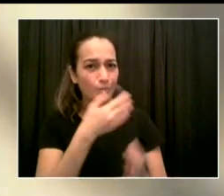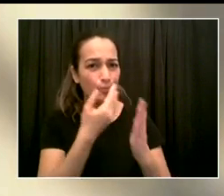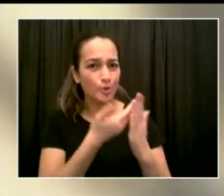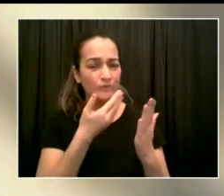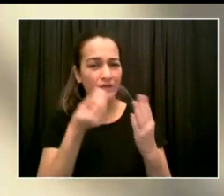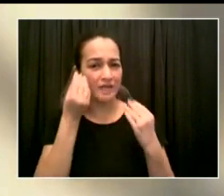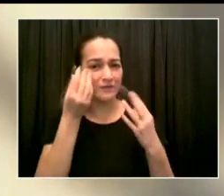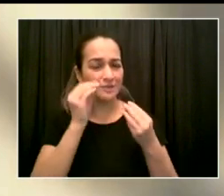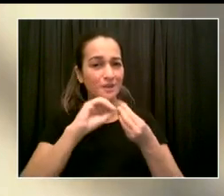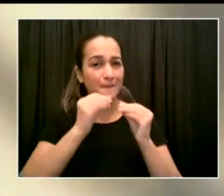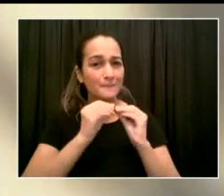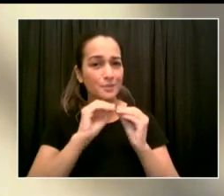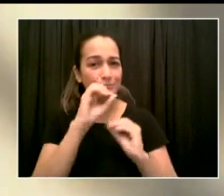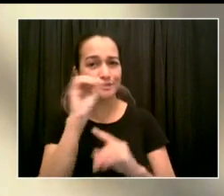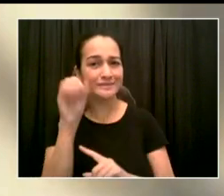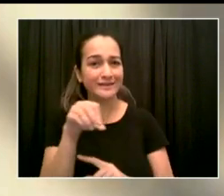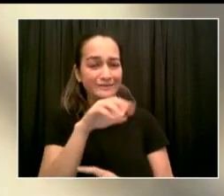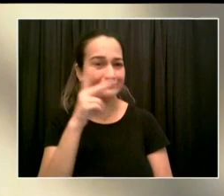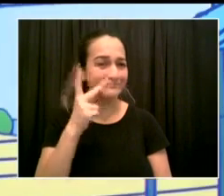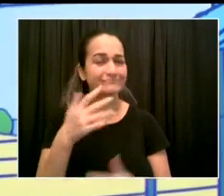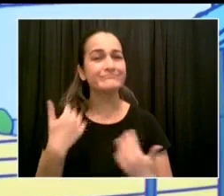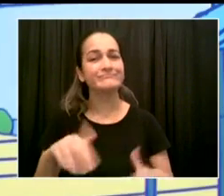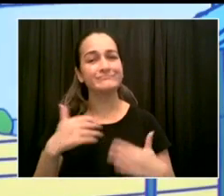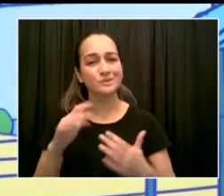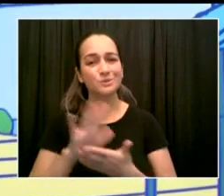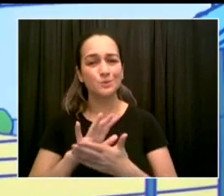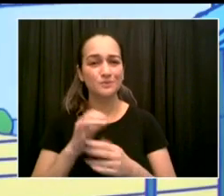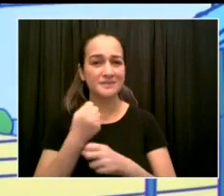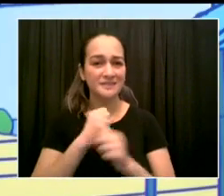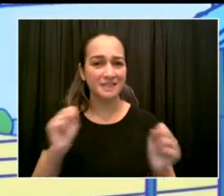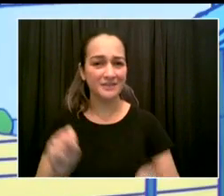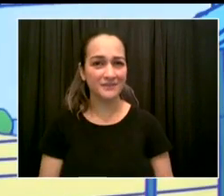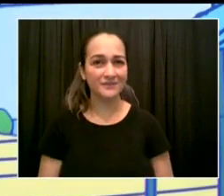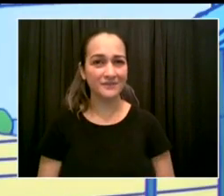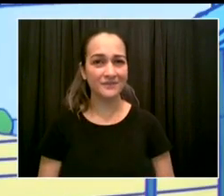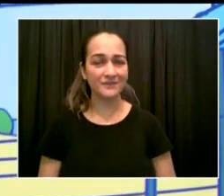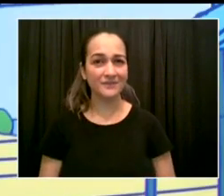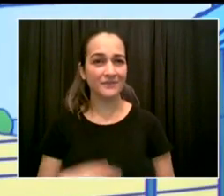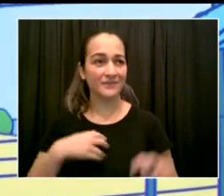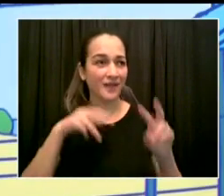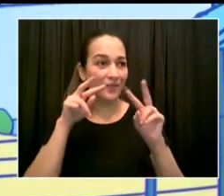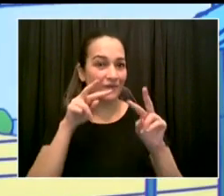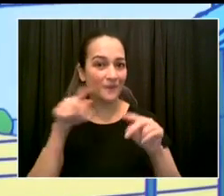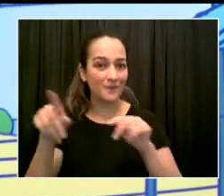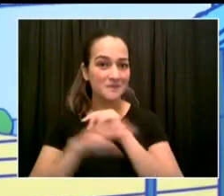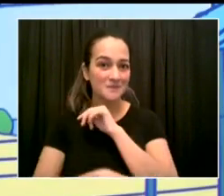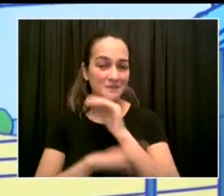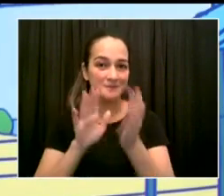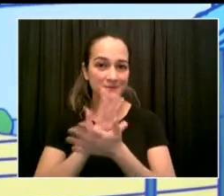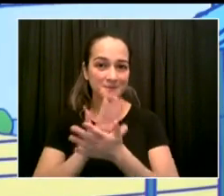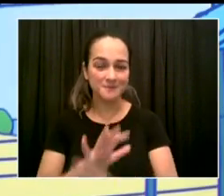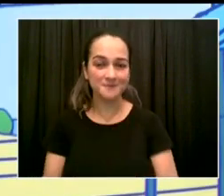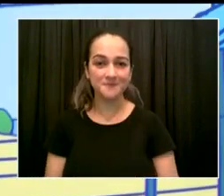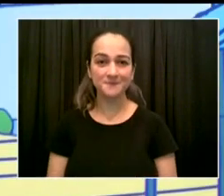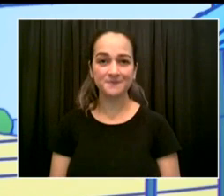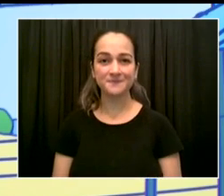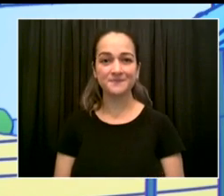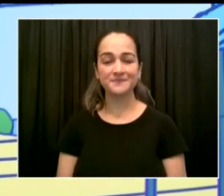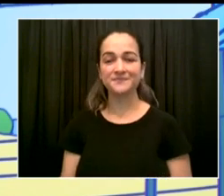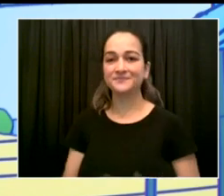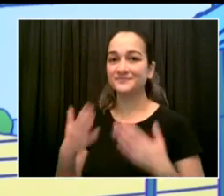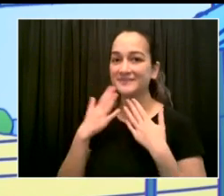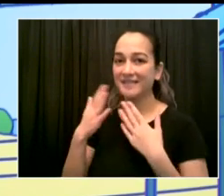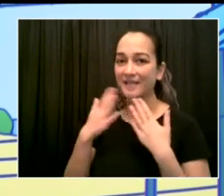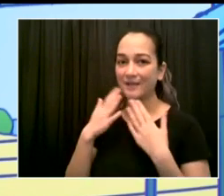Mr. Mayor. Thank you so much, Michelle. Thank you for being with us, and thank you for doing some of the most important work anyone can do,